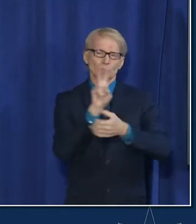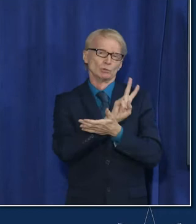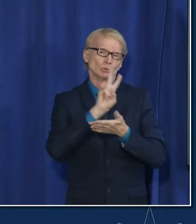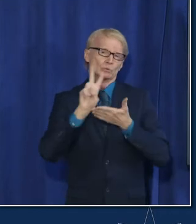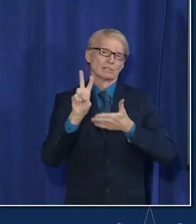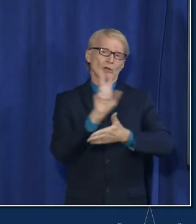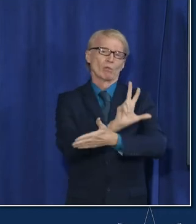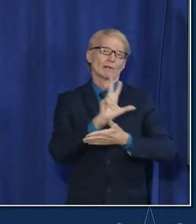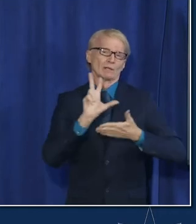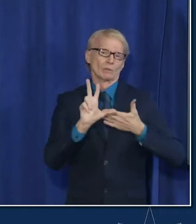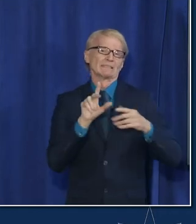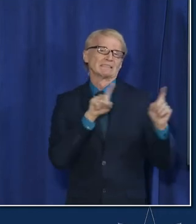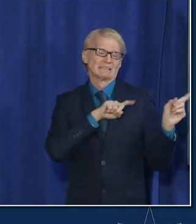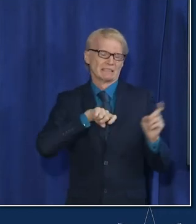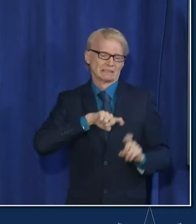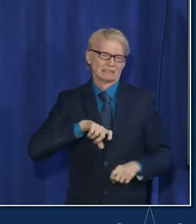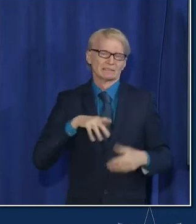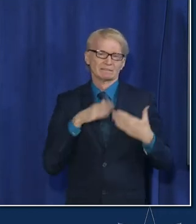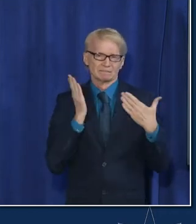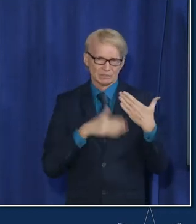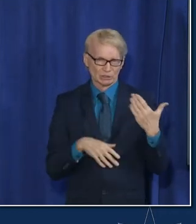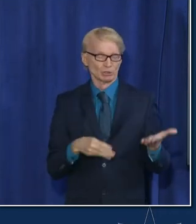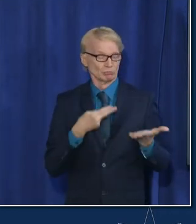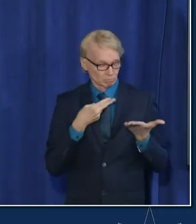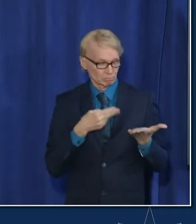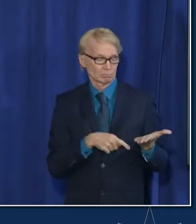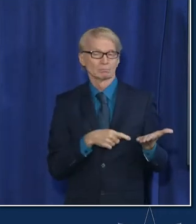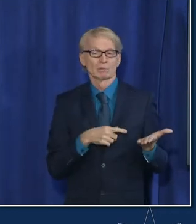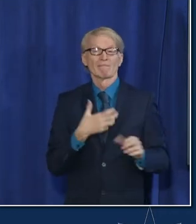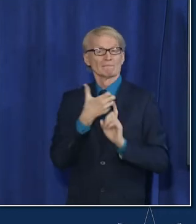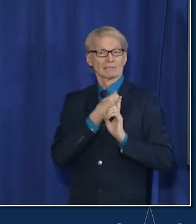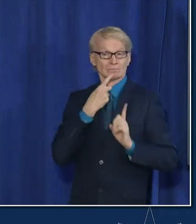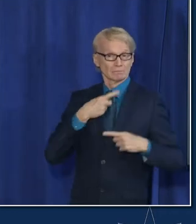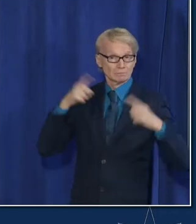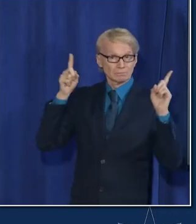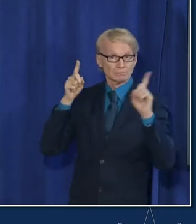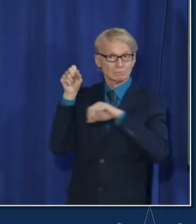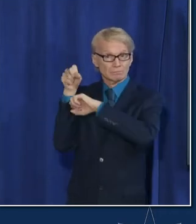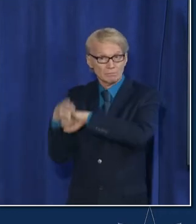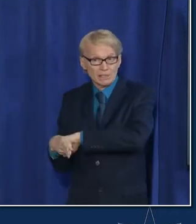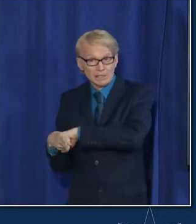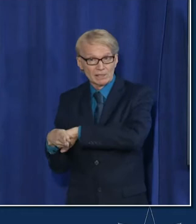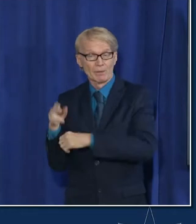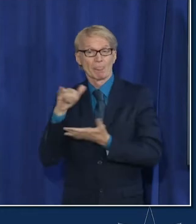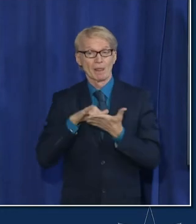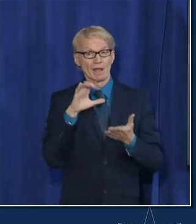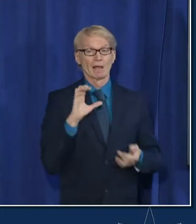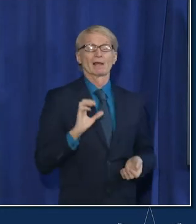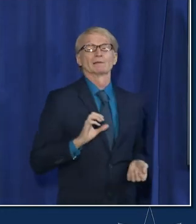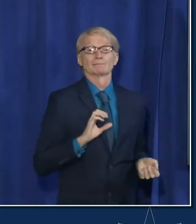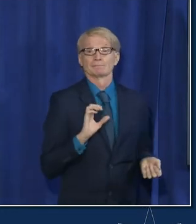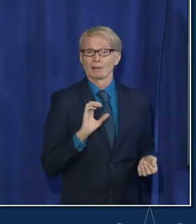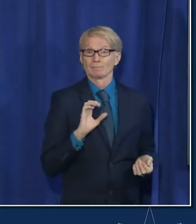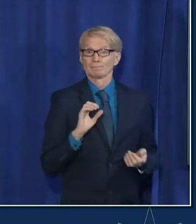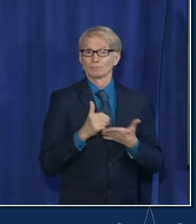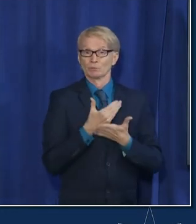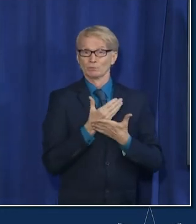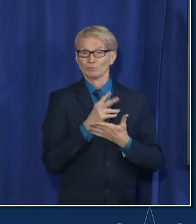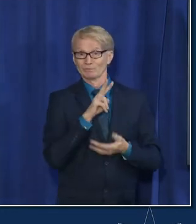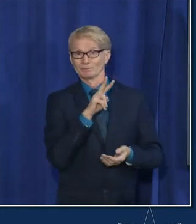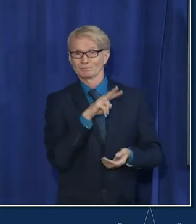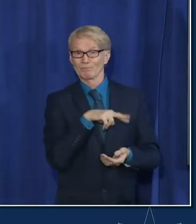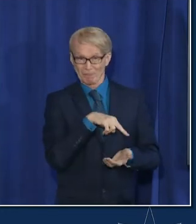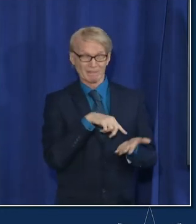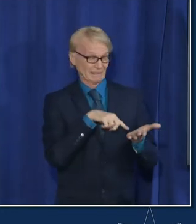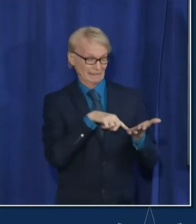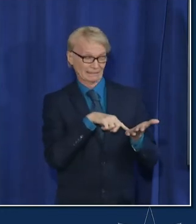finish some of the testing about how well the vaccines respond uh it's going to take a couple of weeks to do the follow-up of people who've been